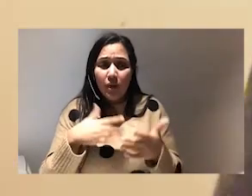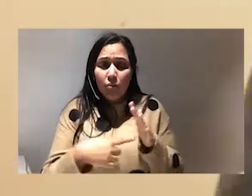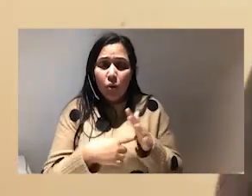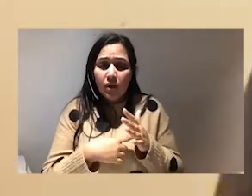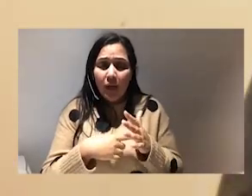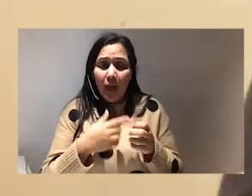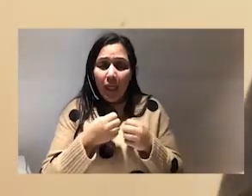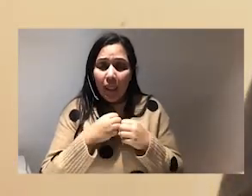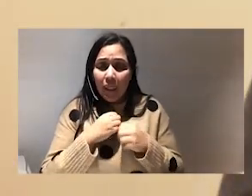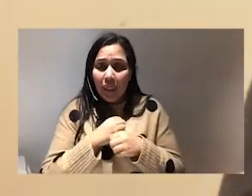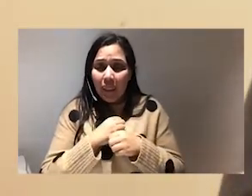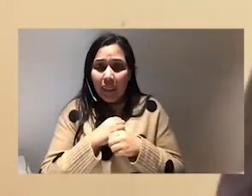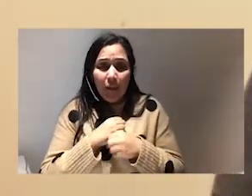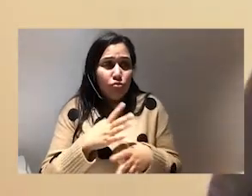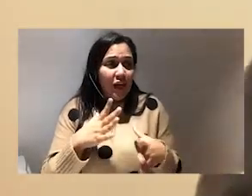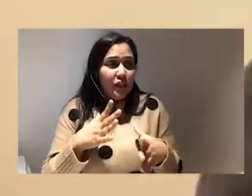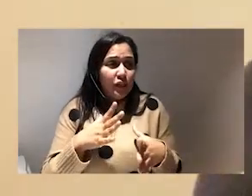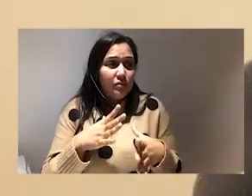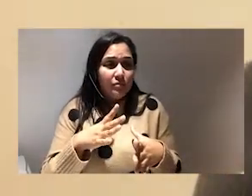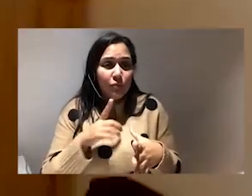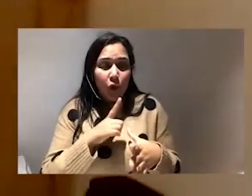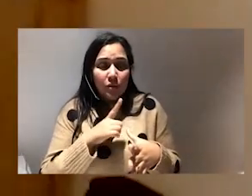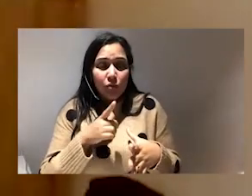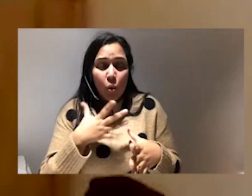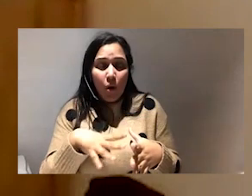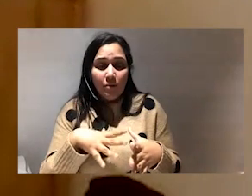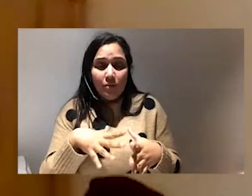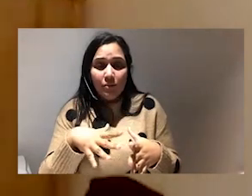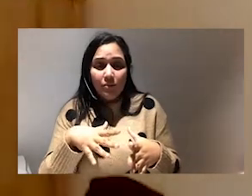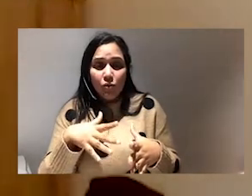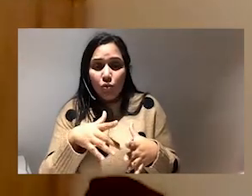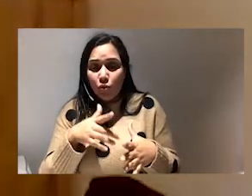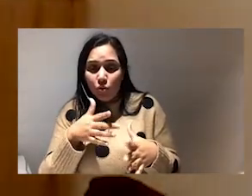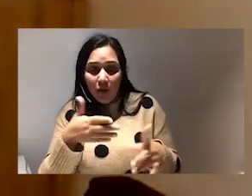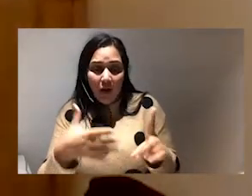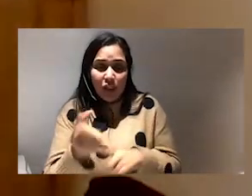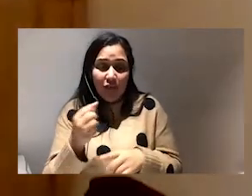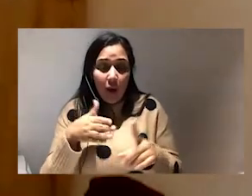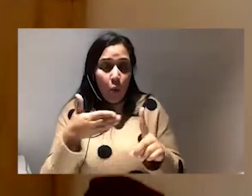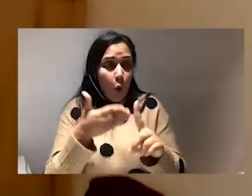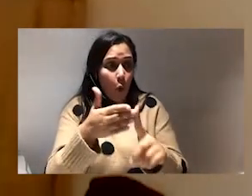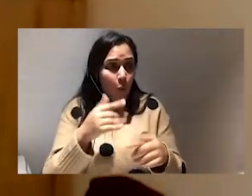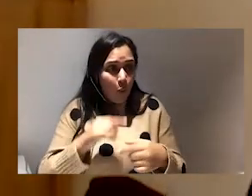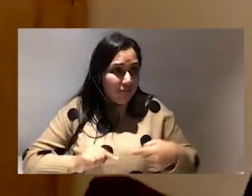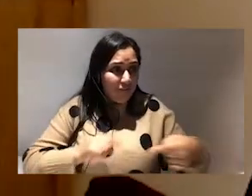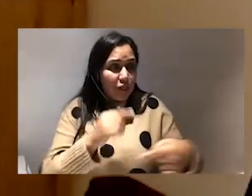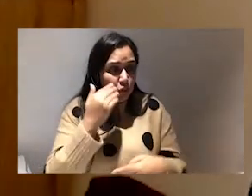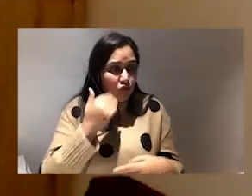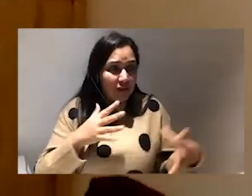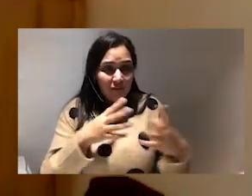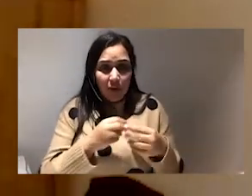because of the people that we do it with um more often than not and i think you know if you're going out there fighting with racists on twitter